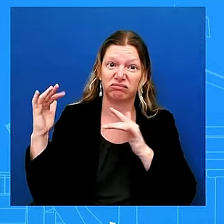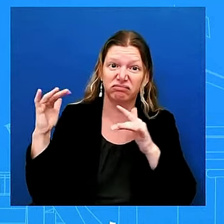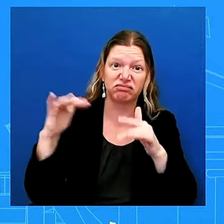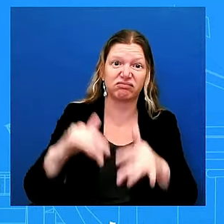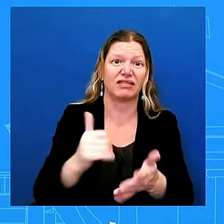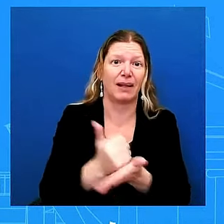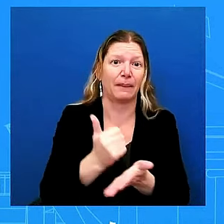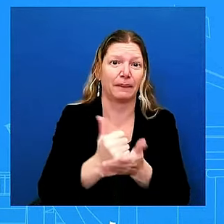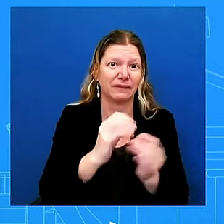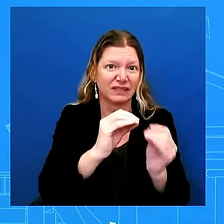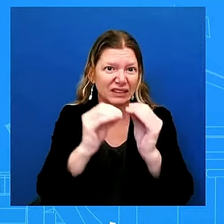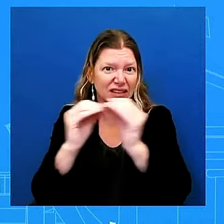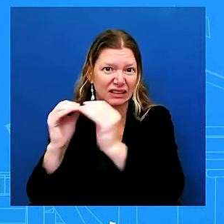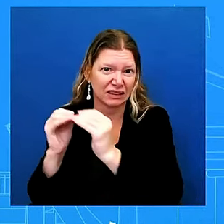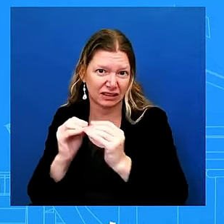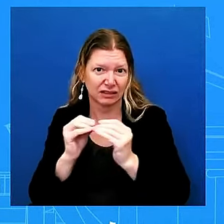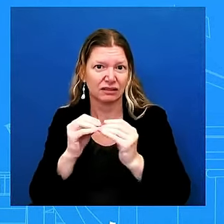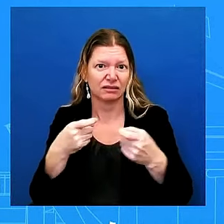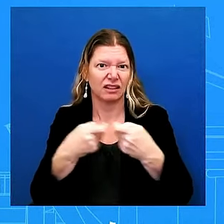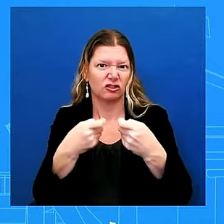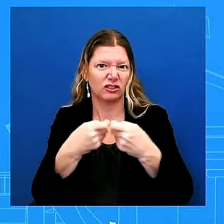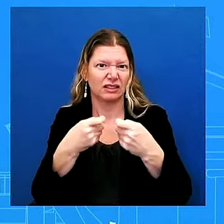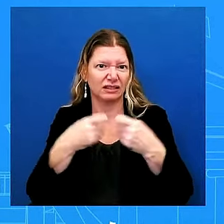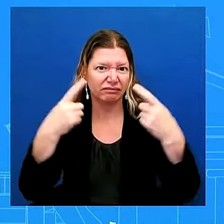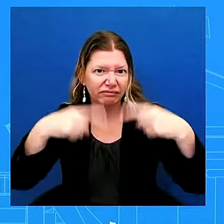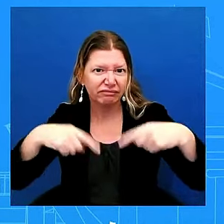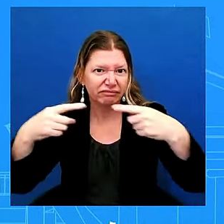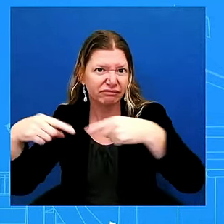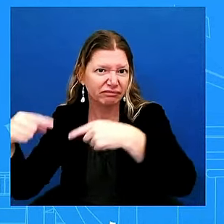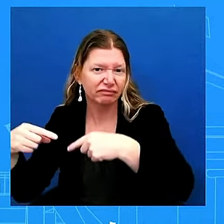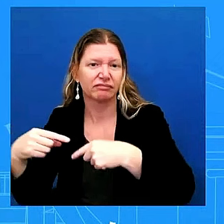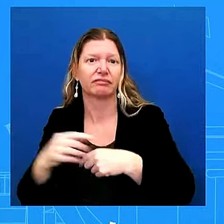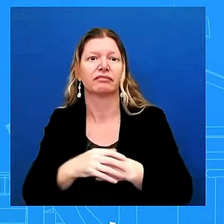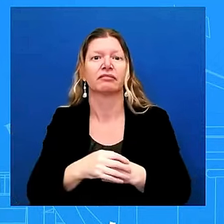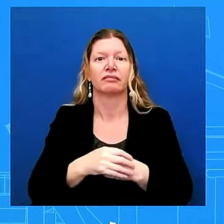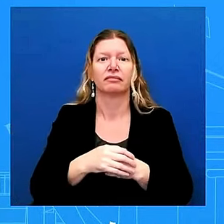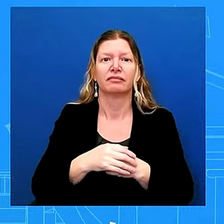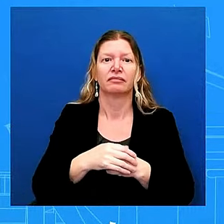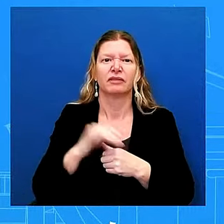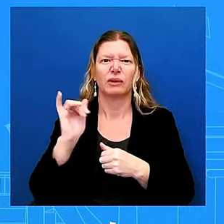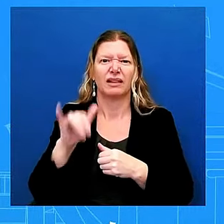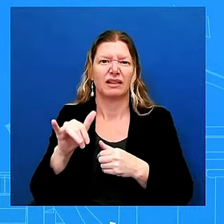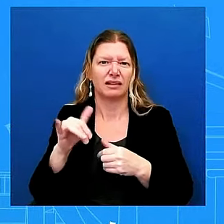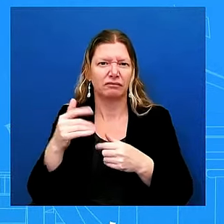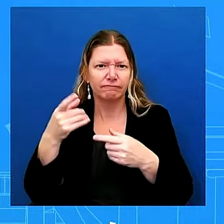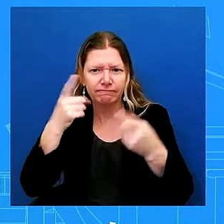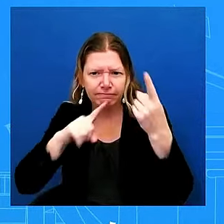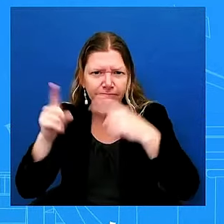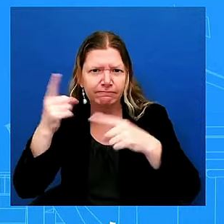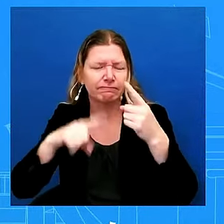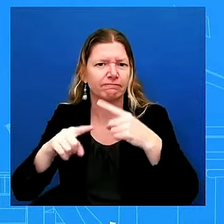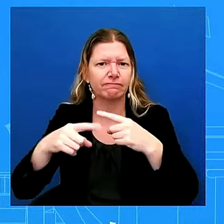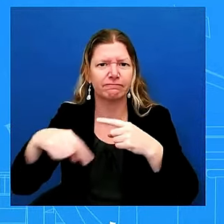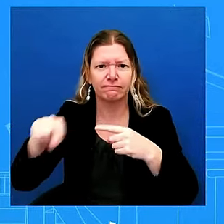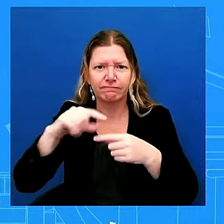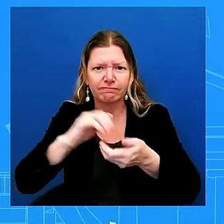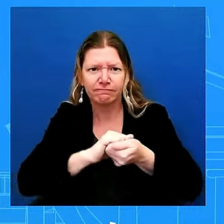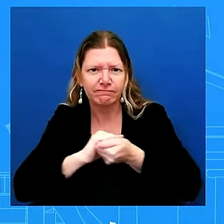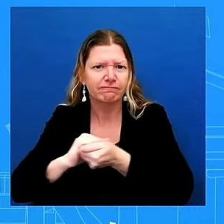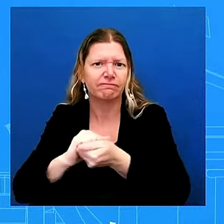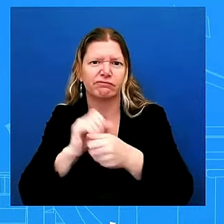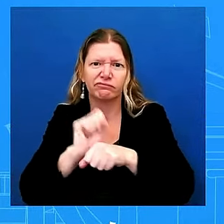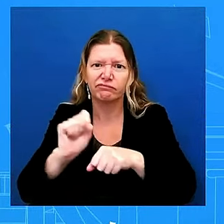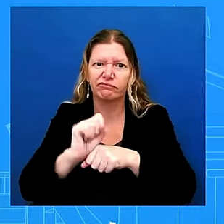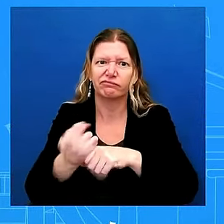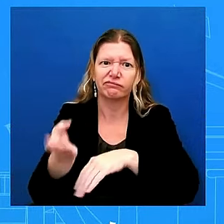between utilities and working around the clock throughout parts of florida georgia north carolina and south carolina to restore